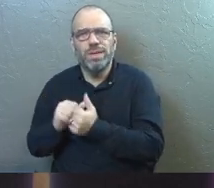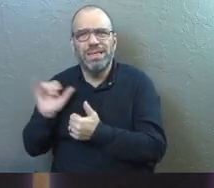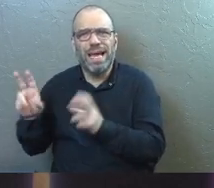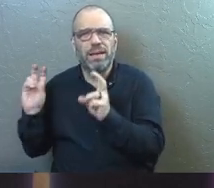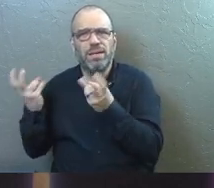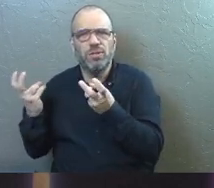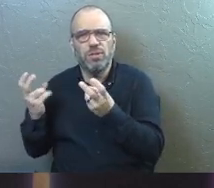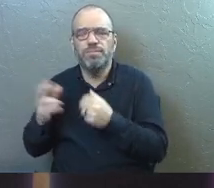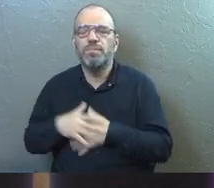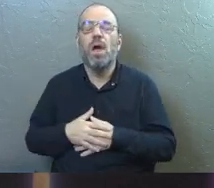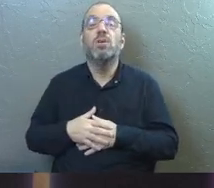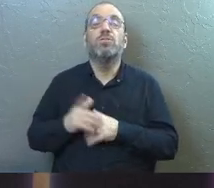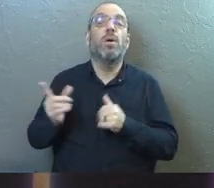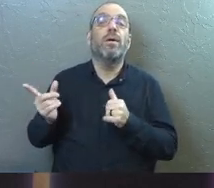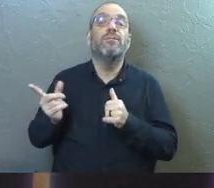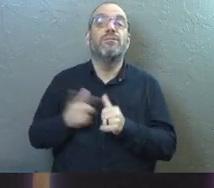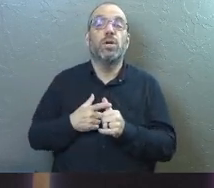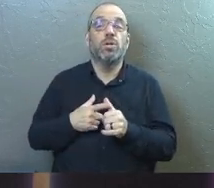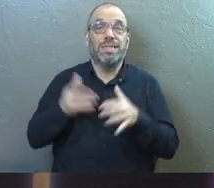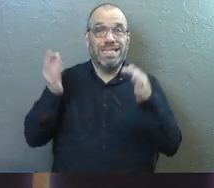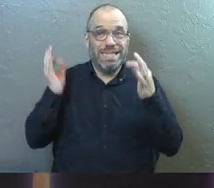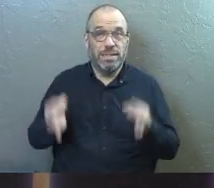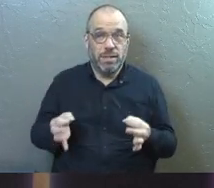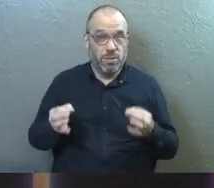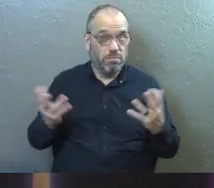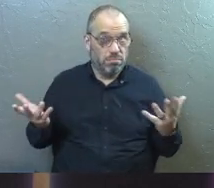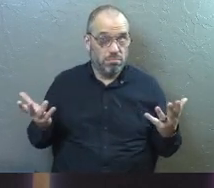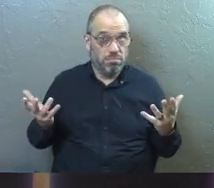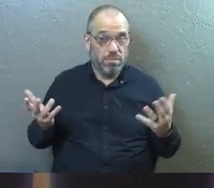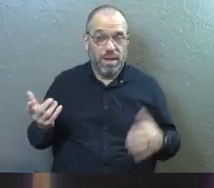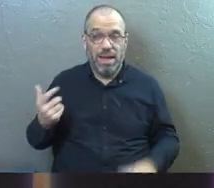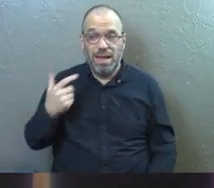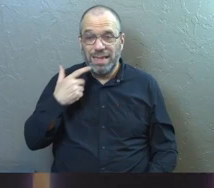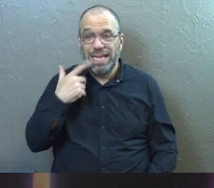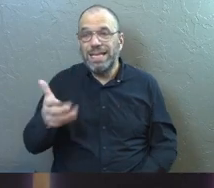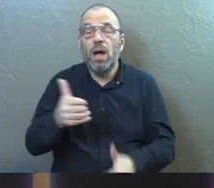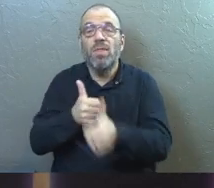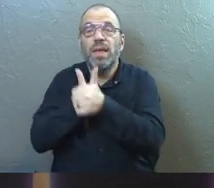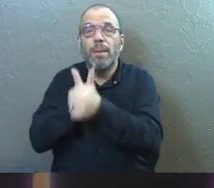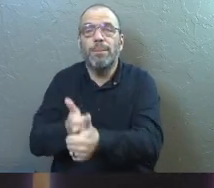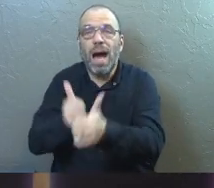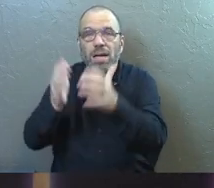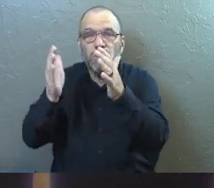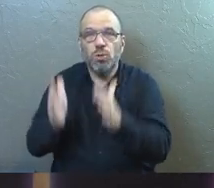So they make the first good choice here. They tell the apostles.